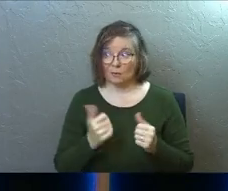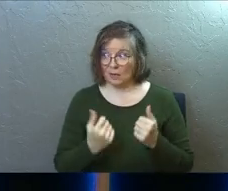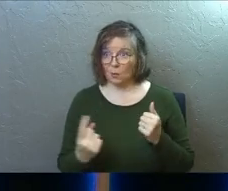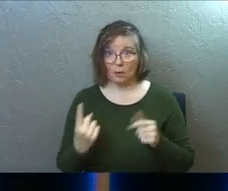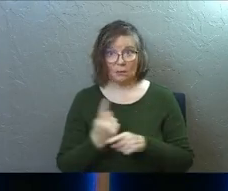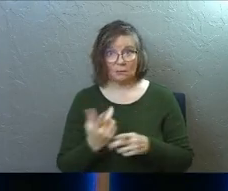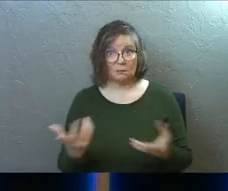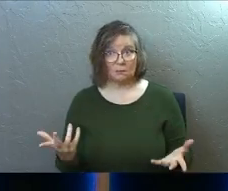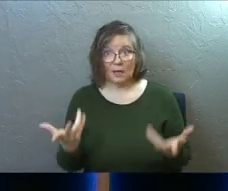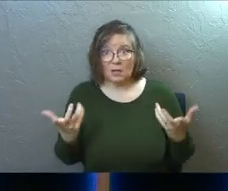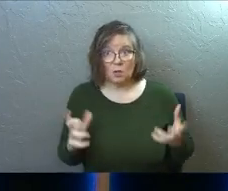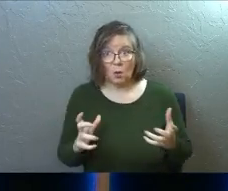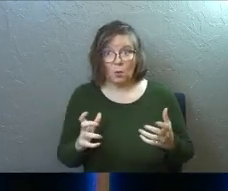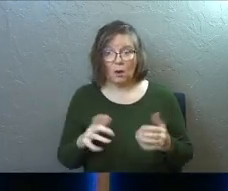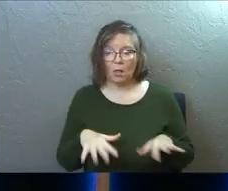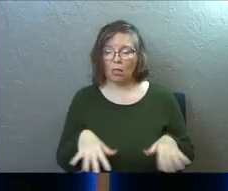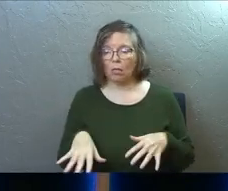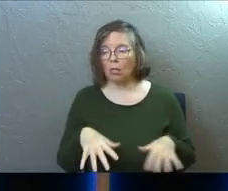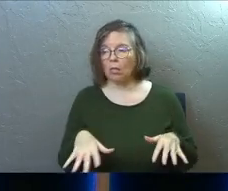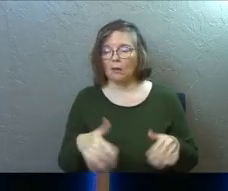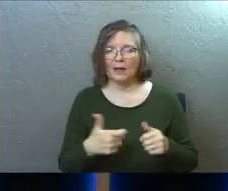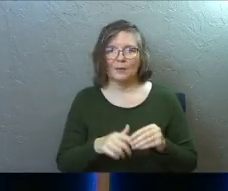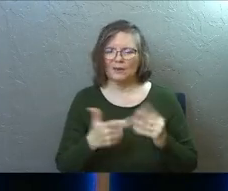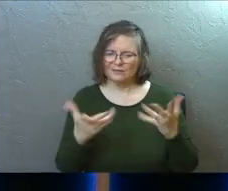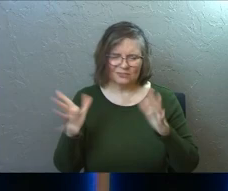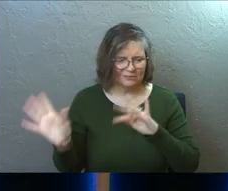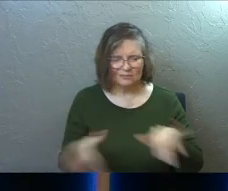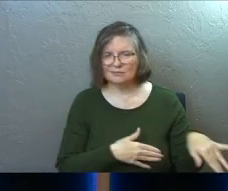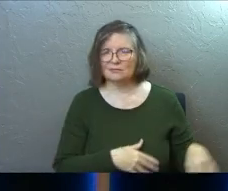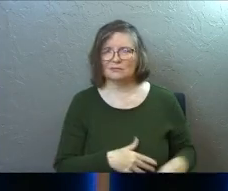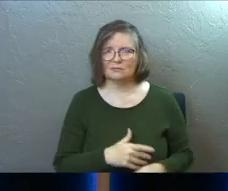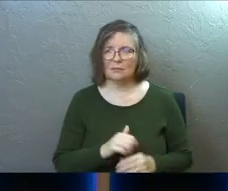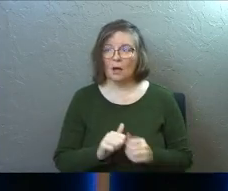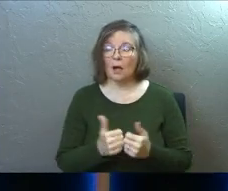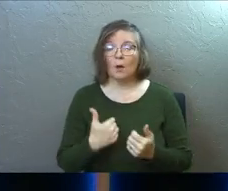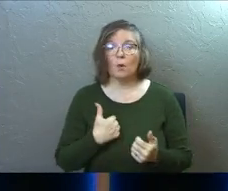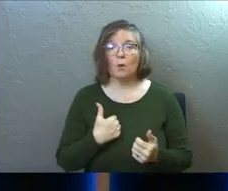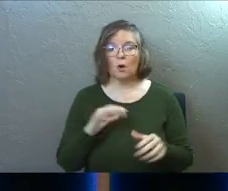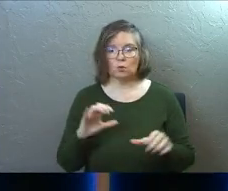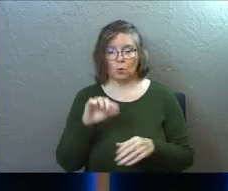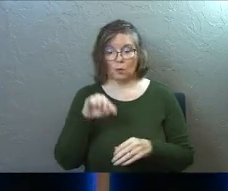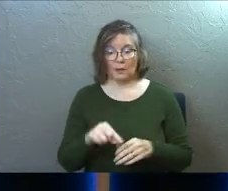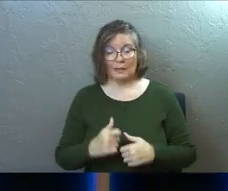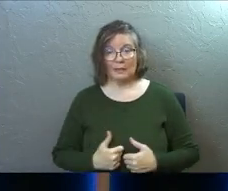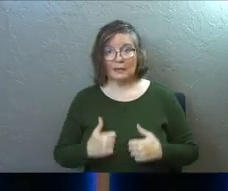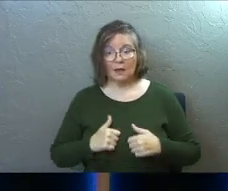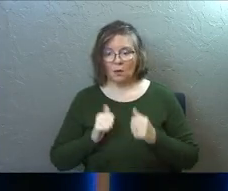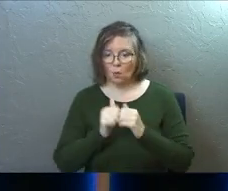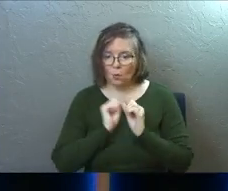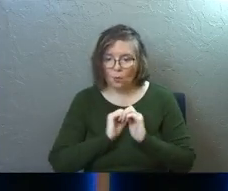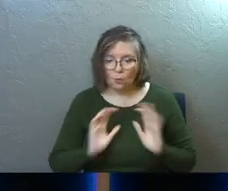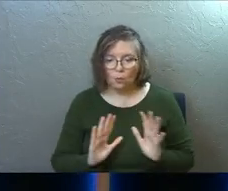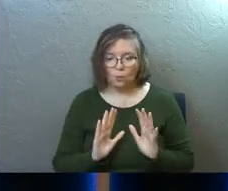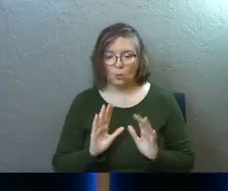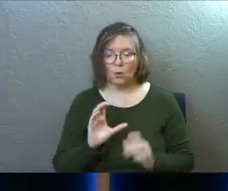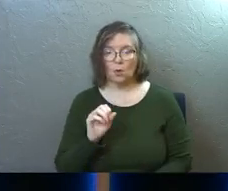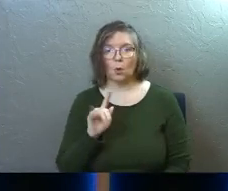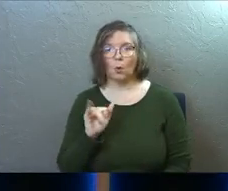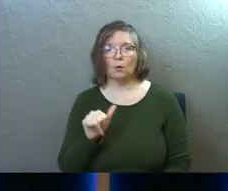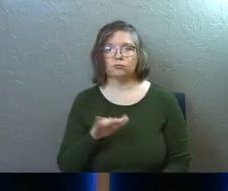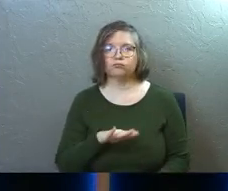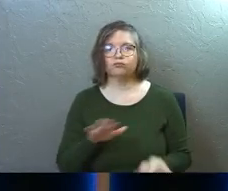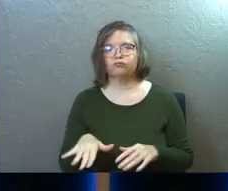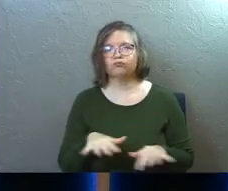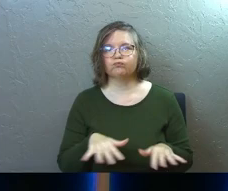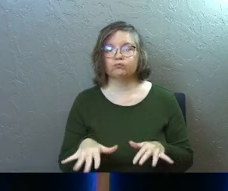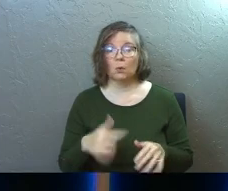Anybody? I don't want to coast anymore. I've done it. How do I do this life without the coasting? And